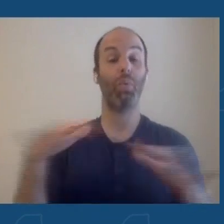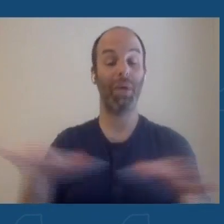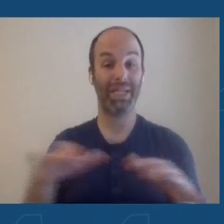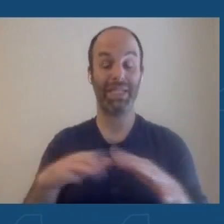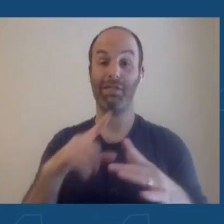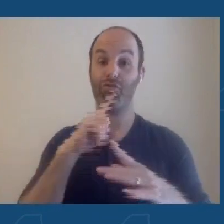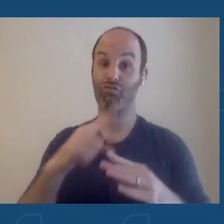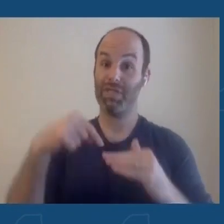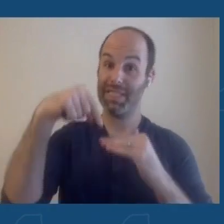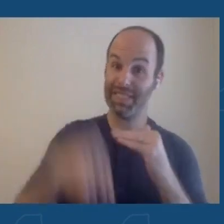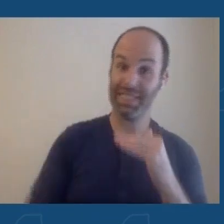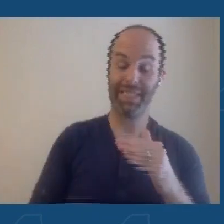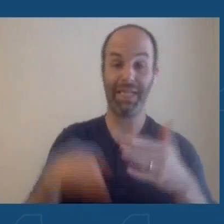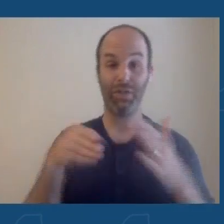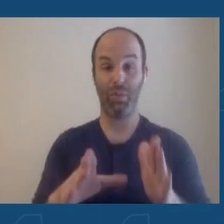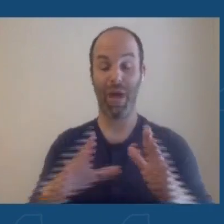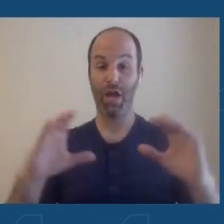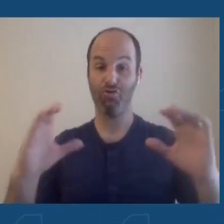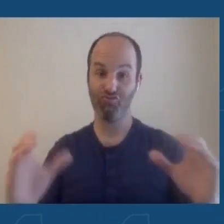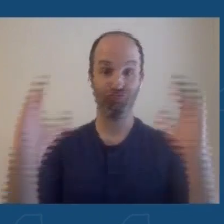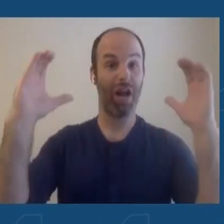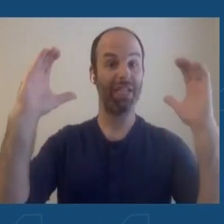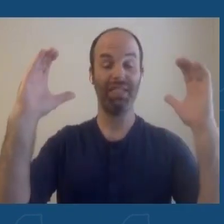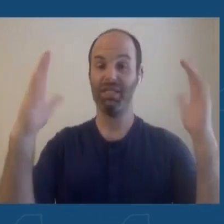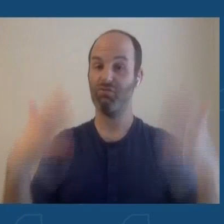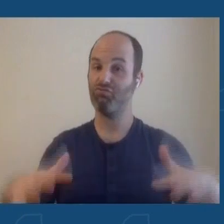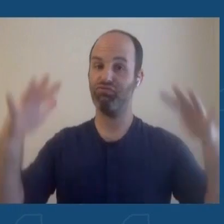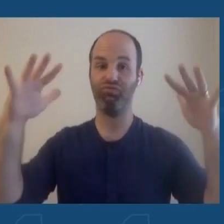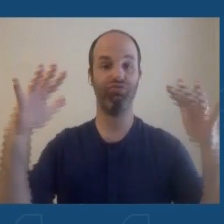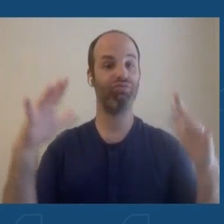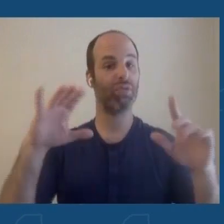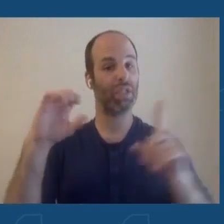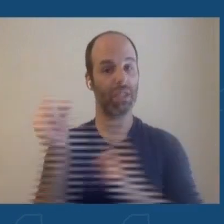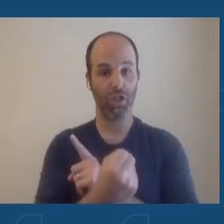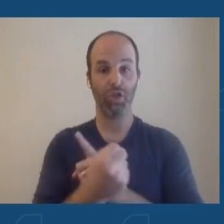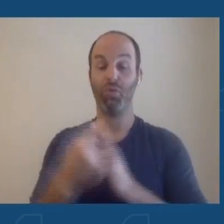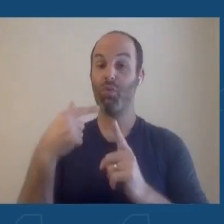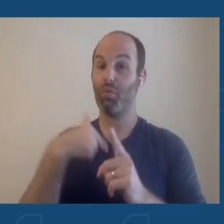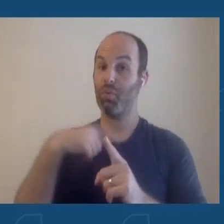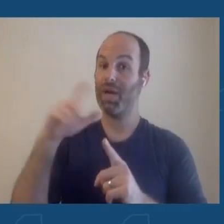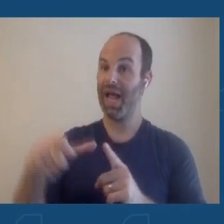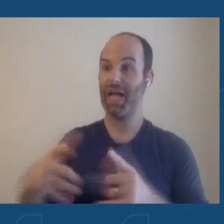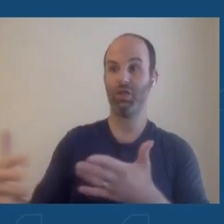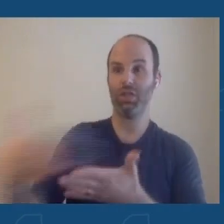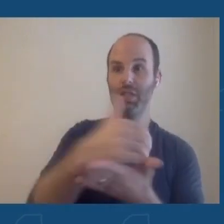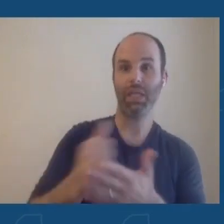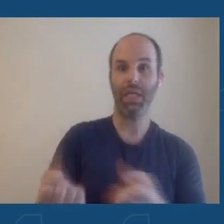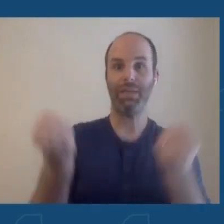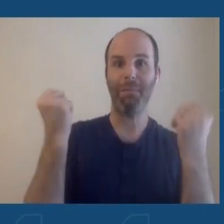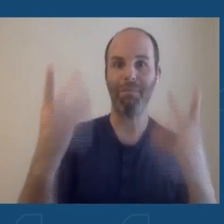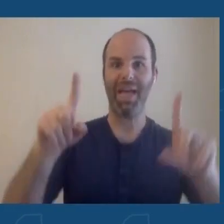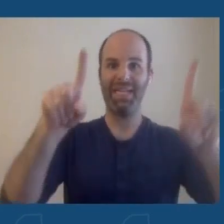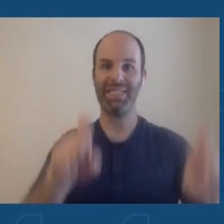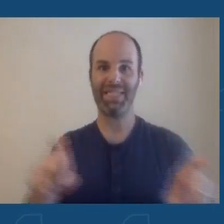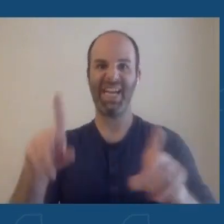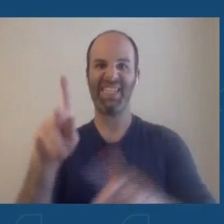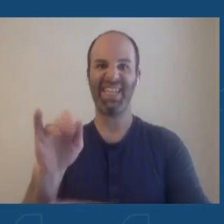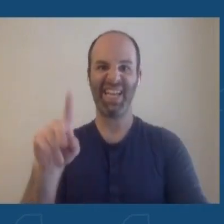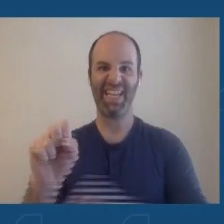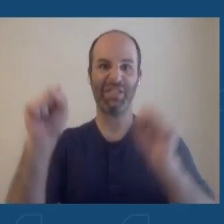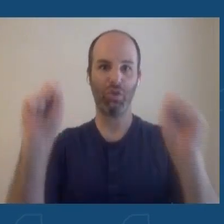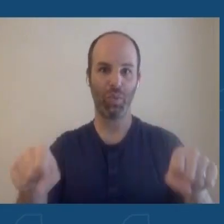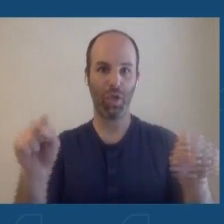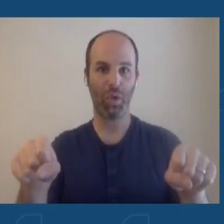really a crisis situation, we had to amass as many test kits as we could, because if we didn't have them,